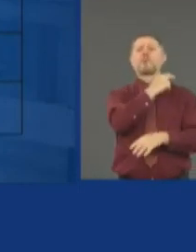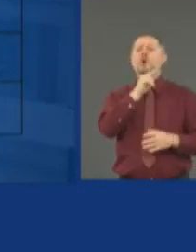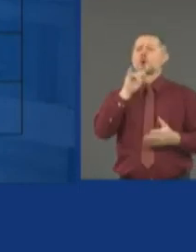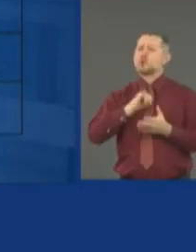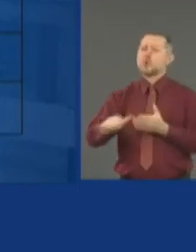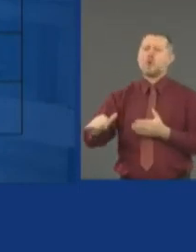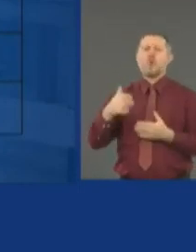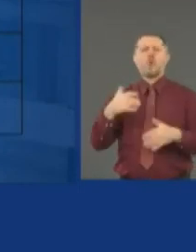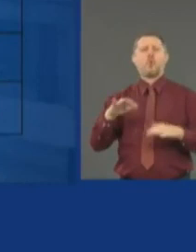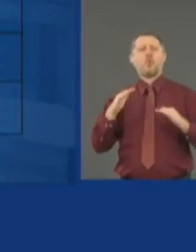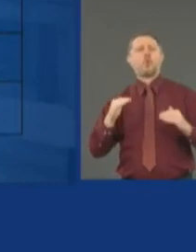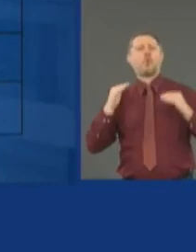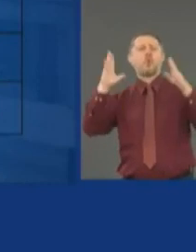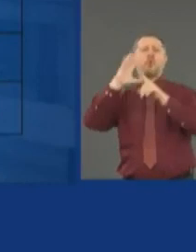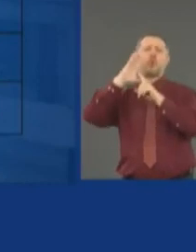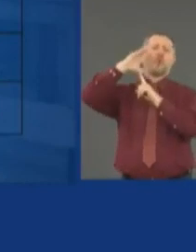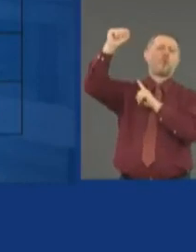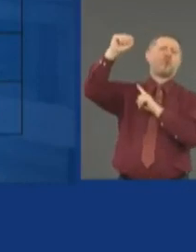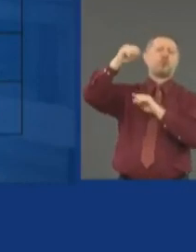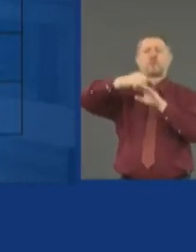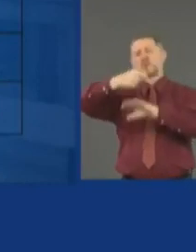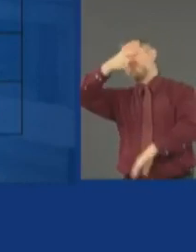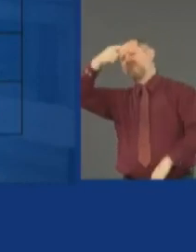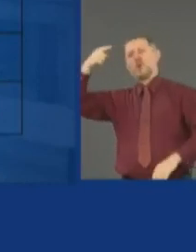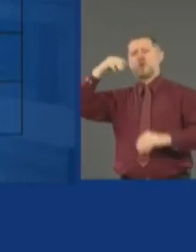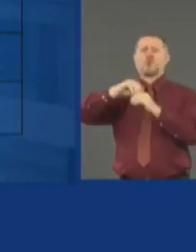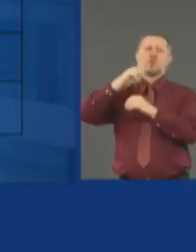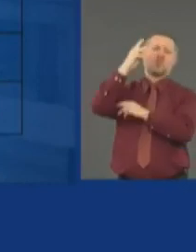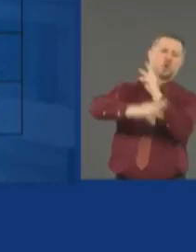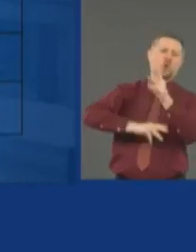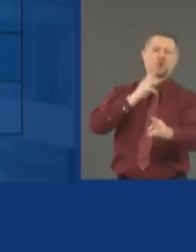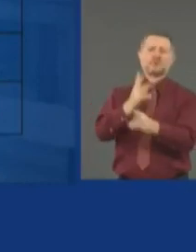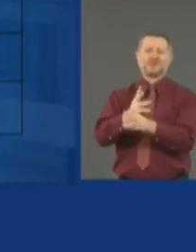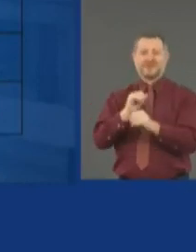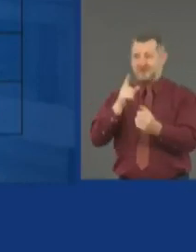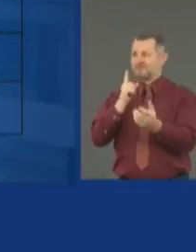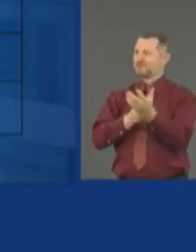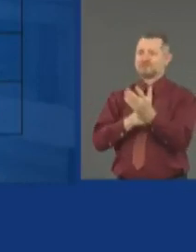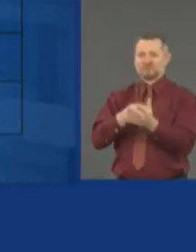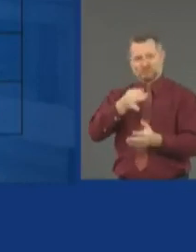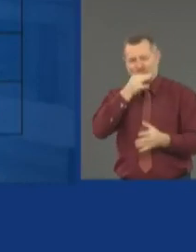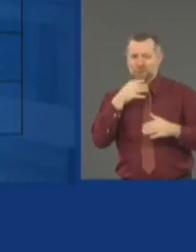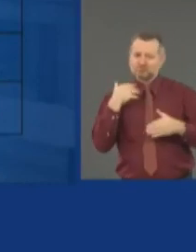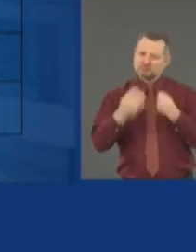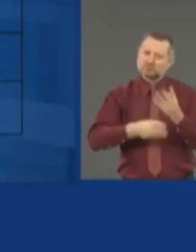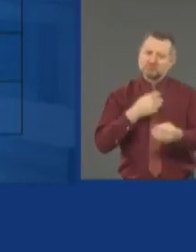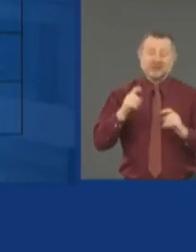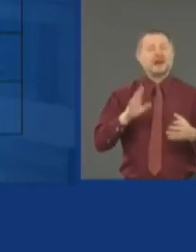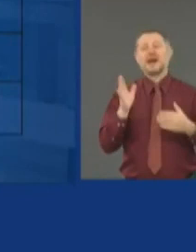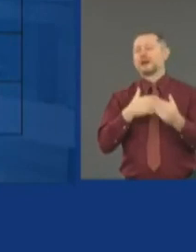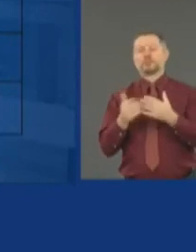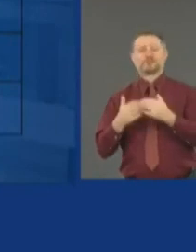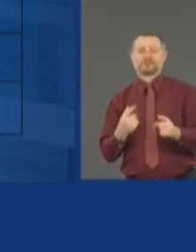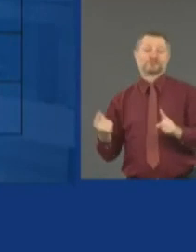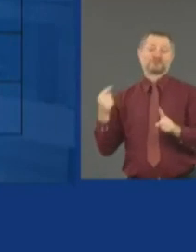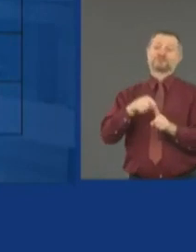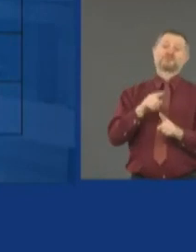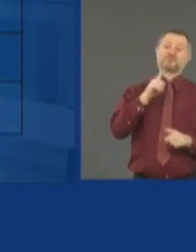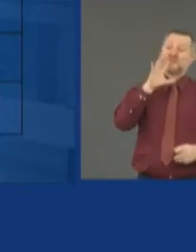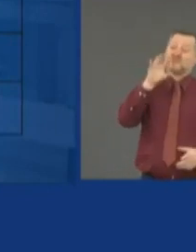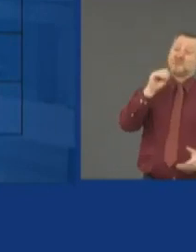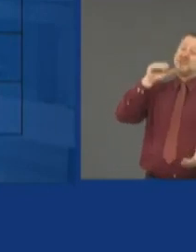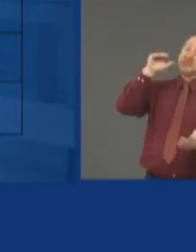50,000 tests per day, that is an immediate snapshot of where you are.